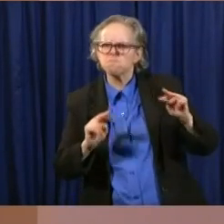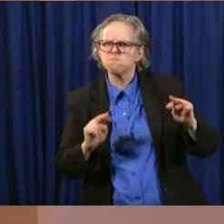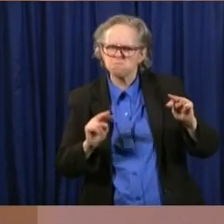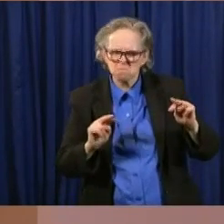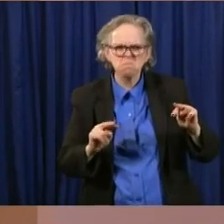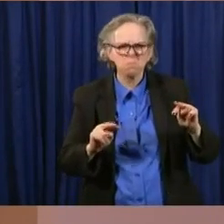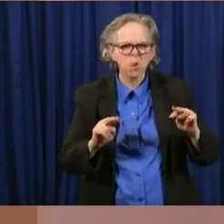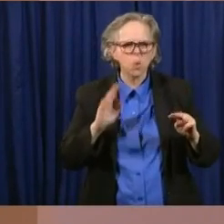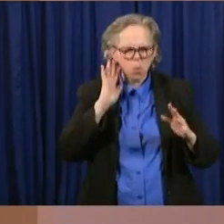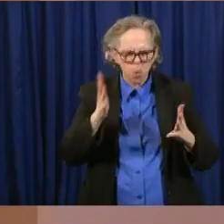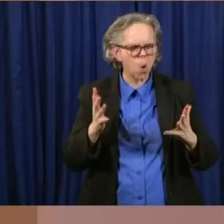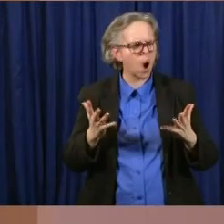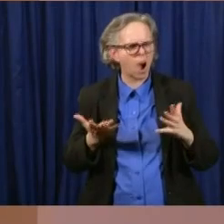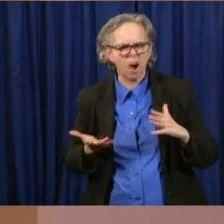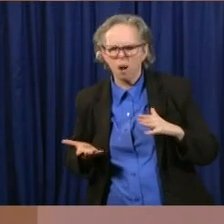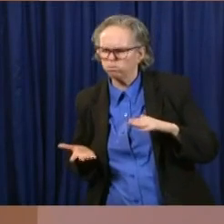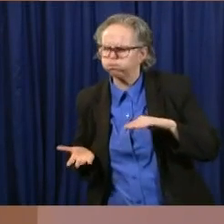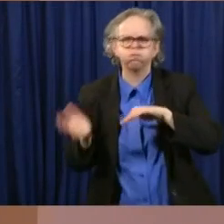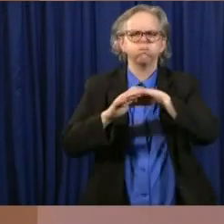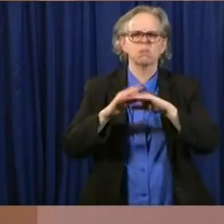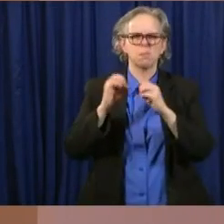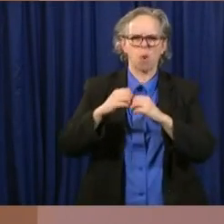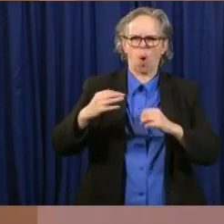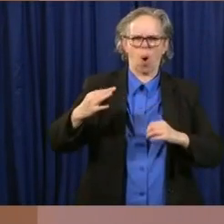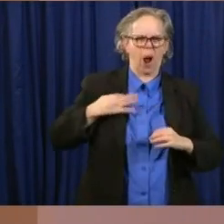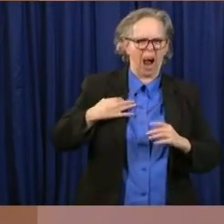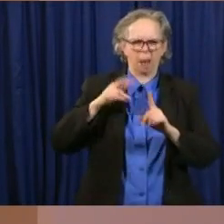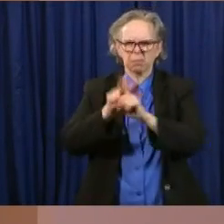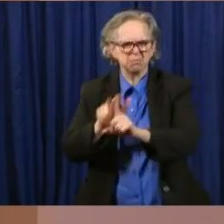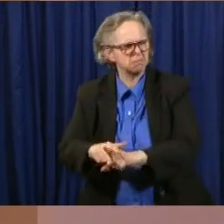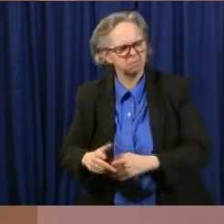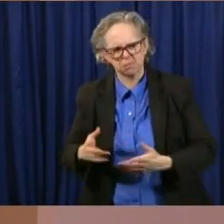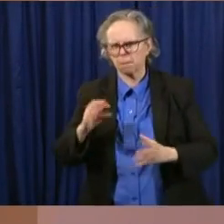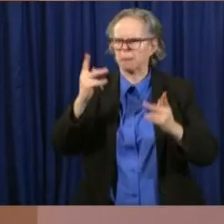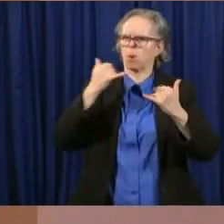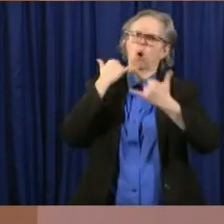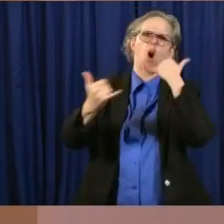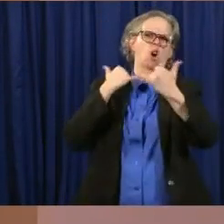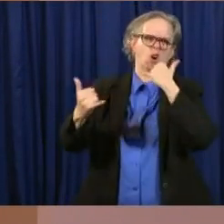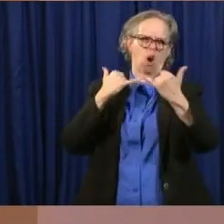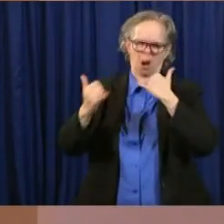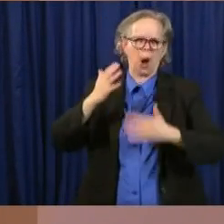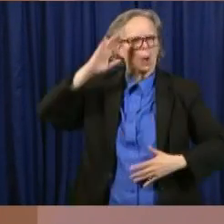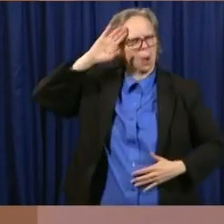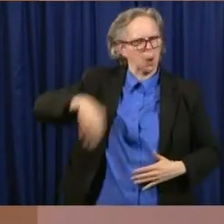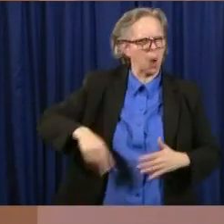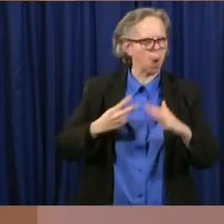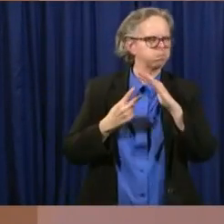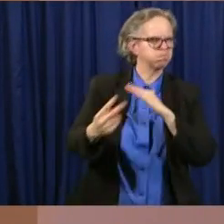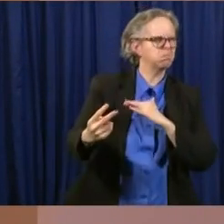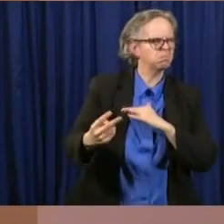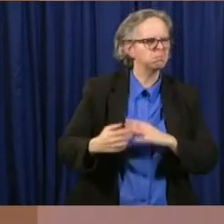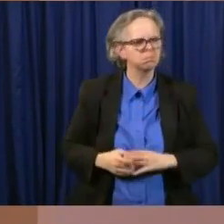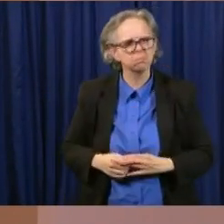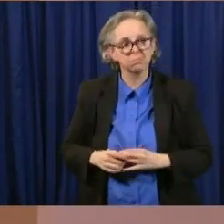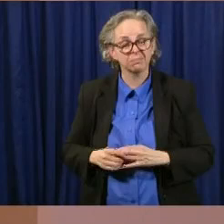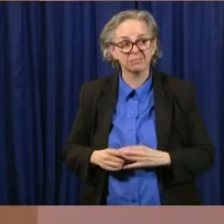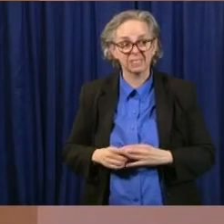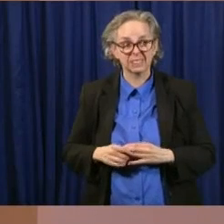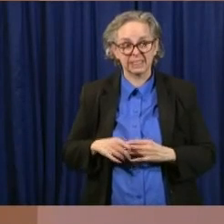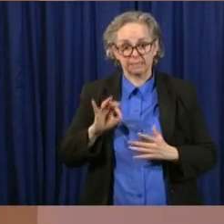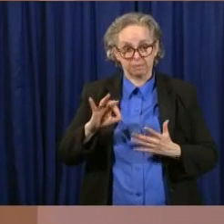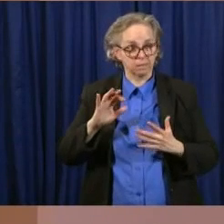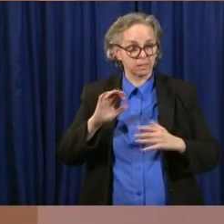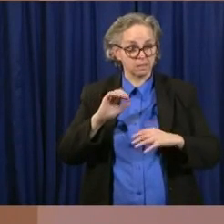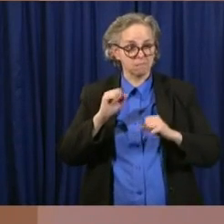and calls in that regard. And so with the benefit of a more freestanding virtual call center, we'll be